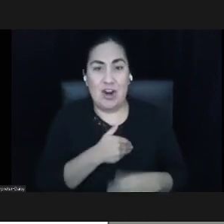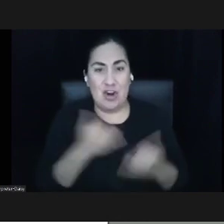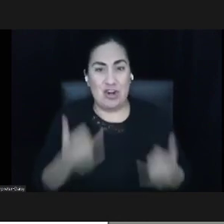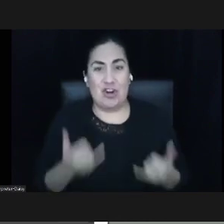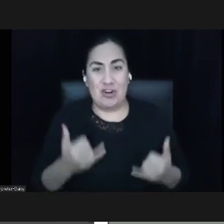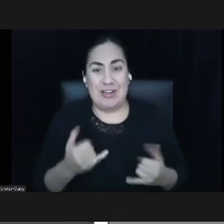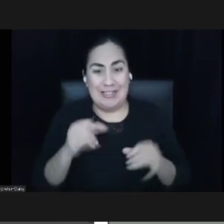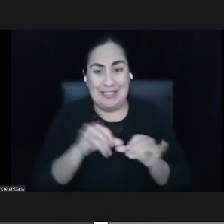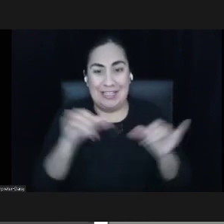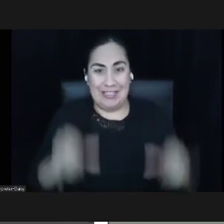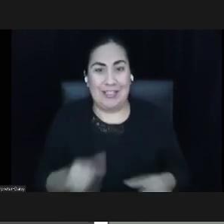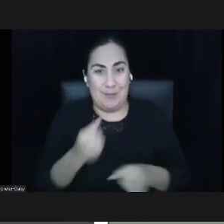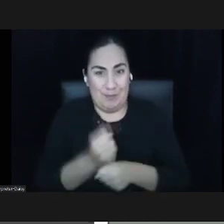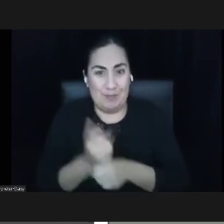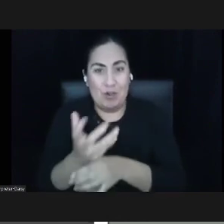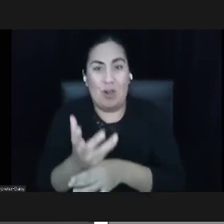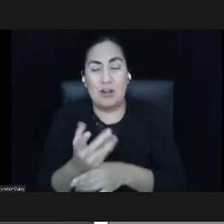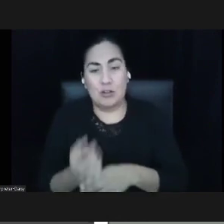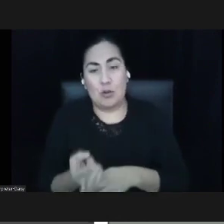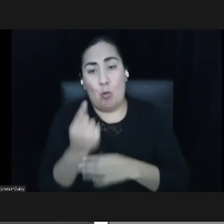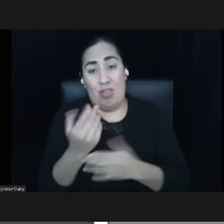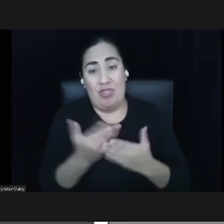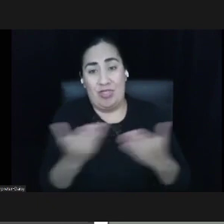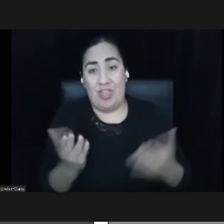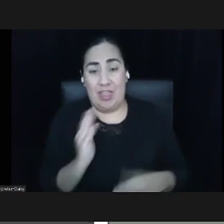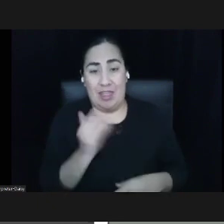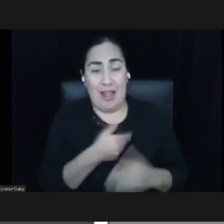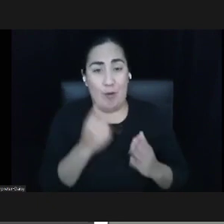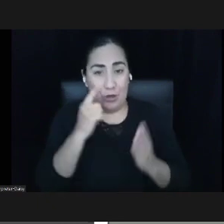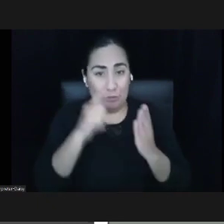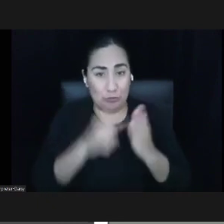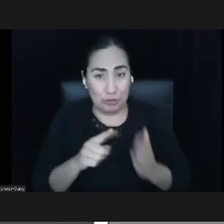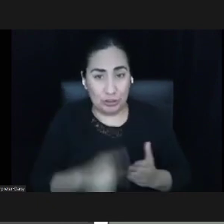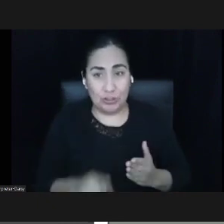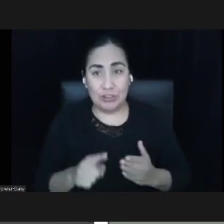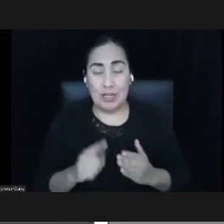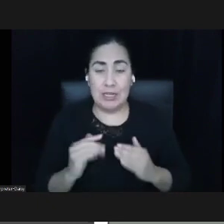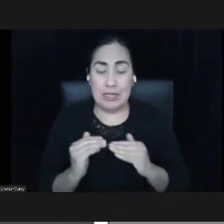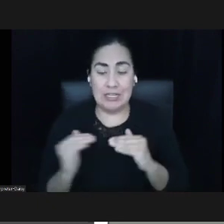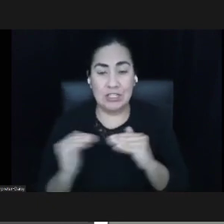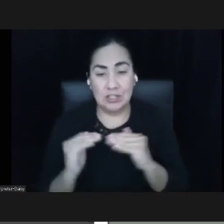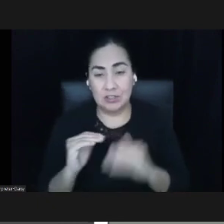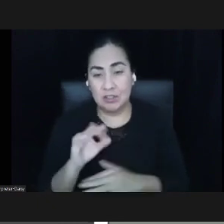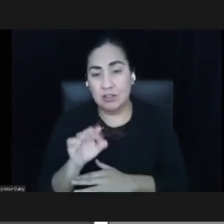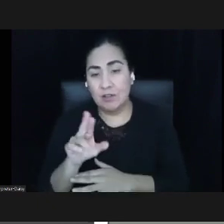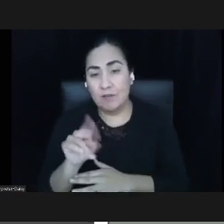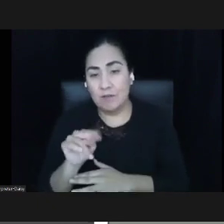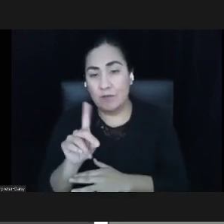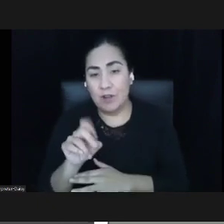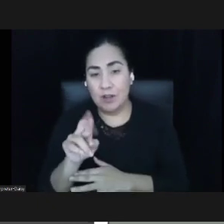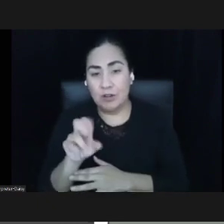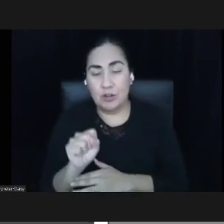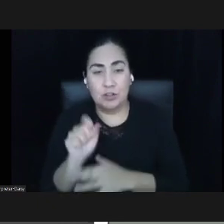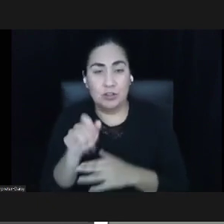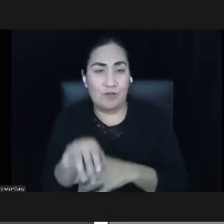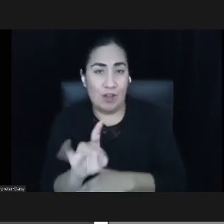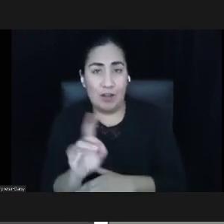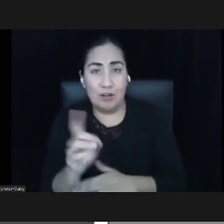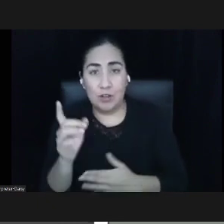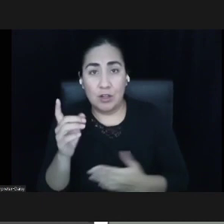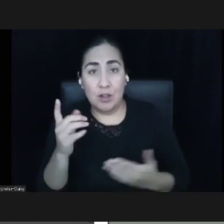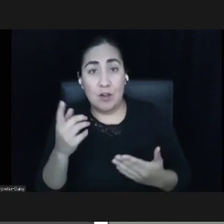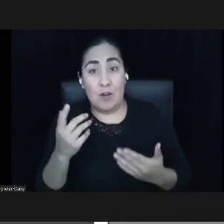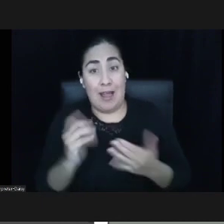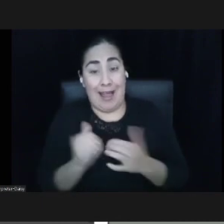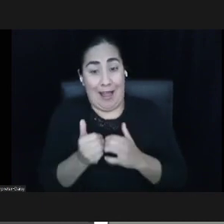so one of the things that our research at Justice Funders has found is that in order to build